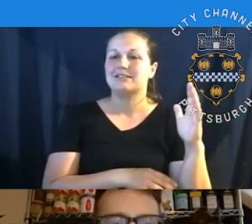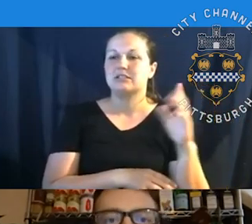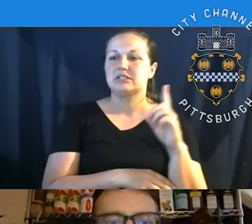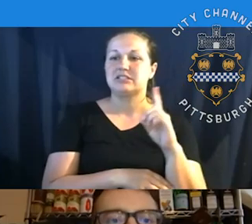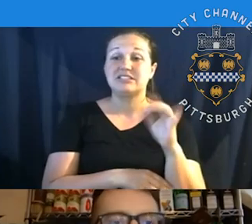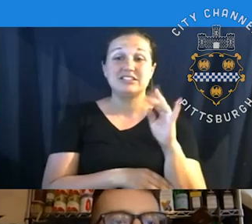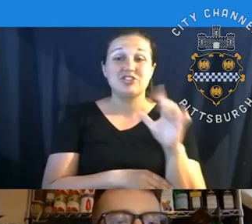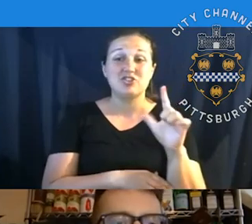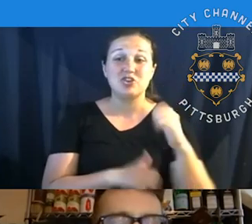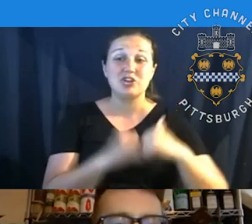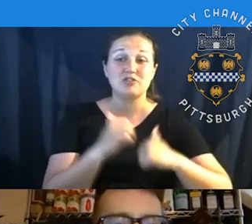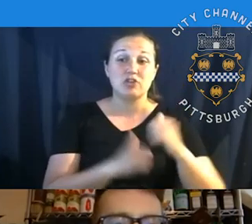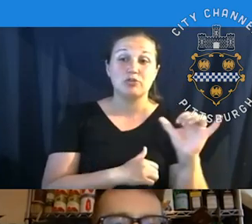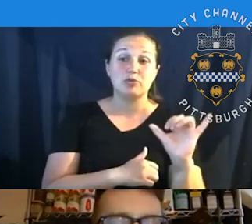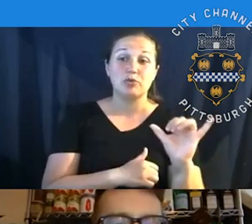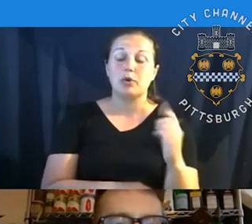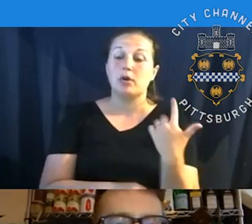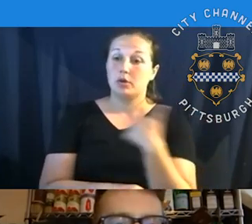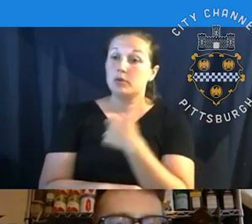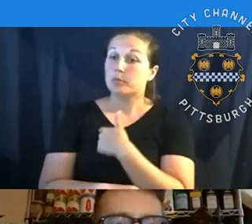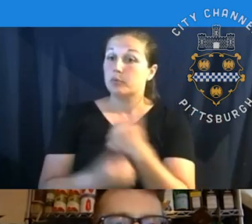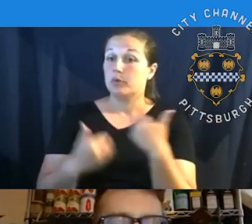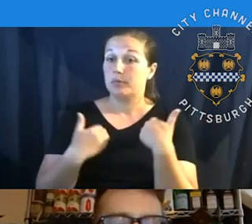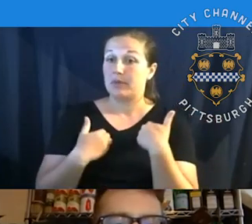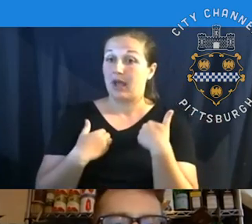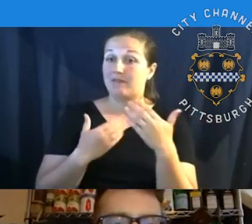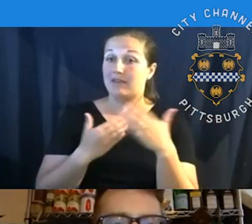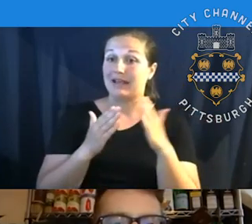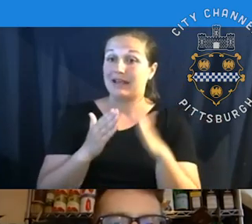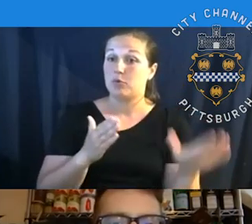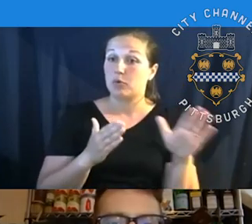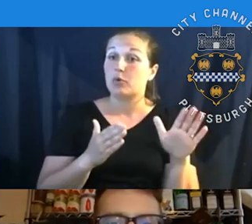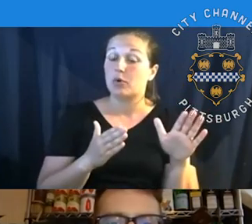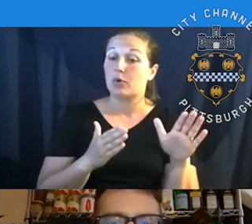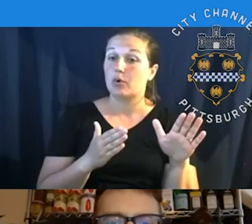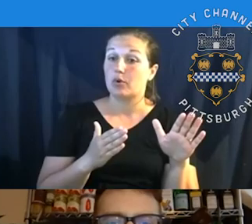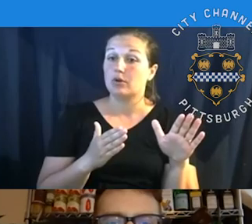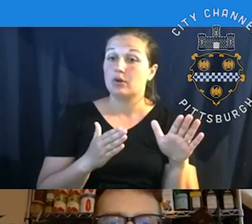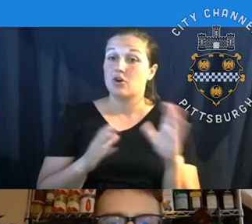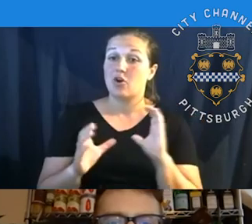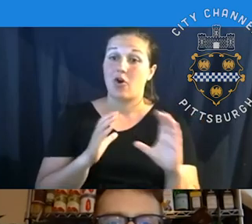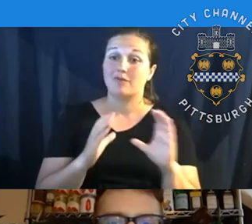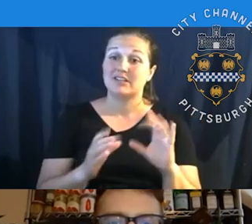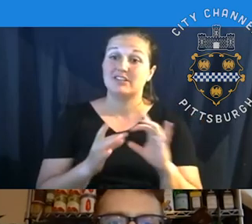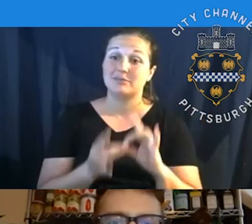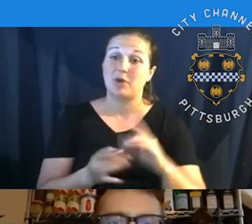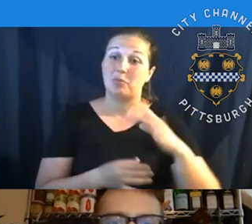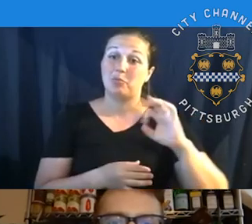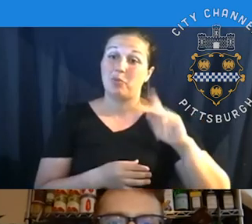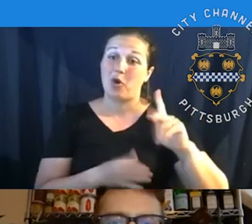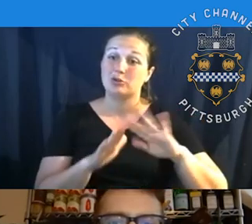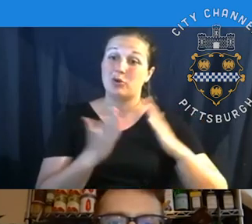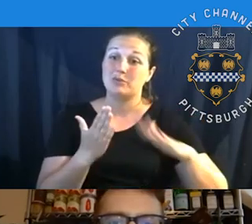Anyway, um, we will be having definitely a neighborhood, uh, wide conversation about parks and open space